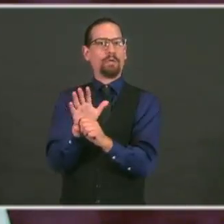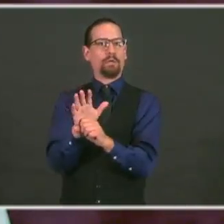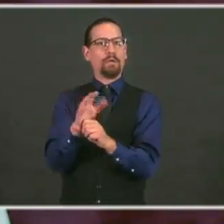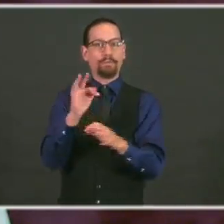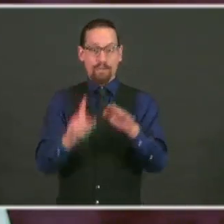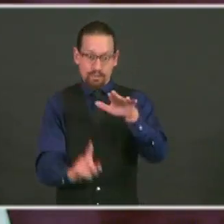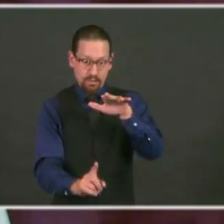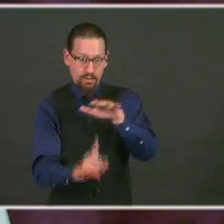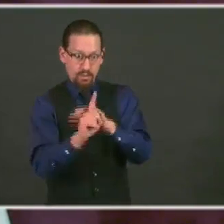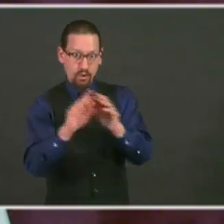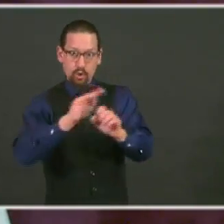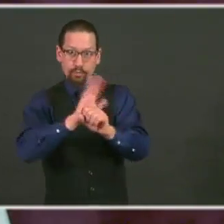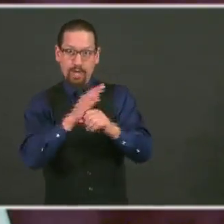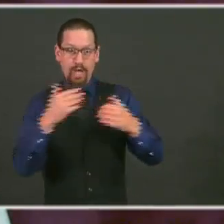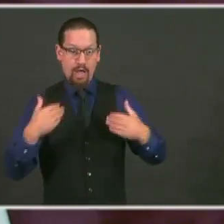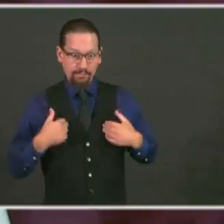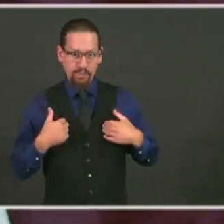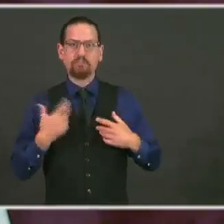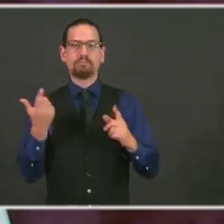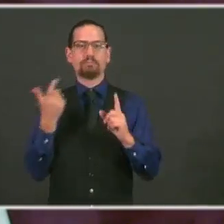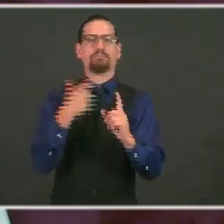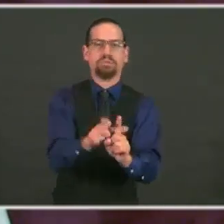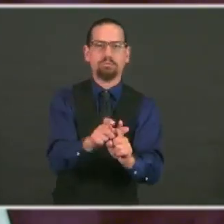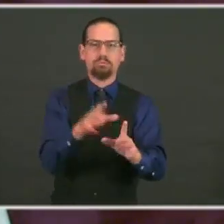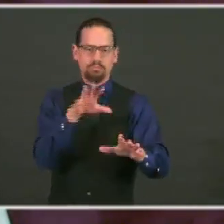greater detail about what we're seeing.